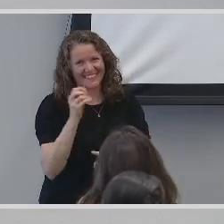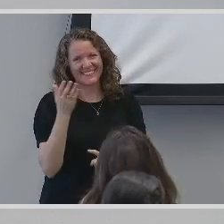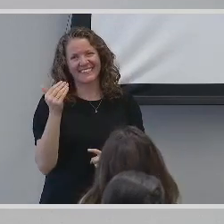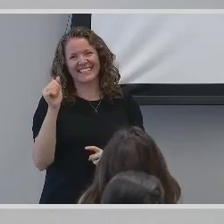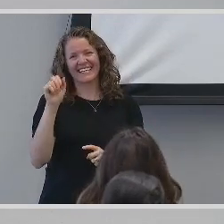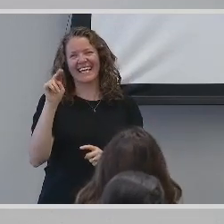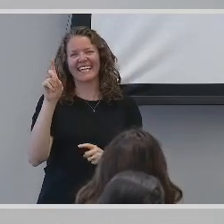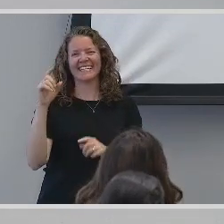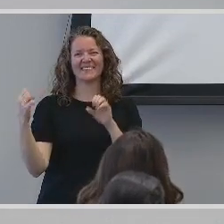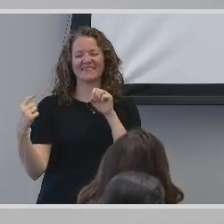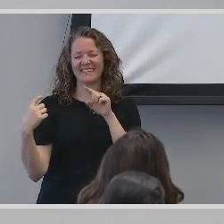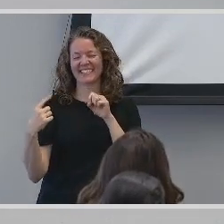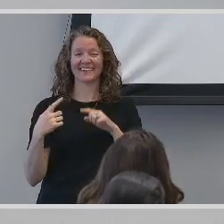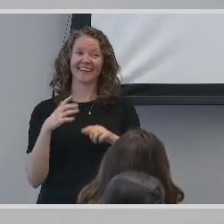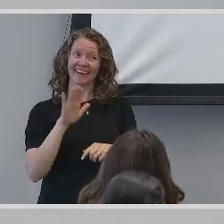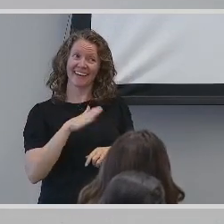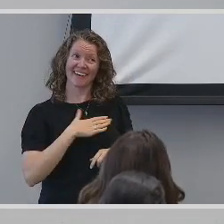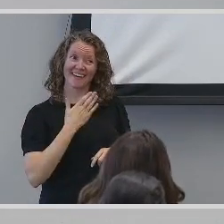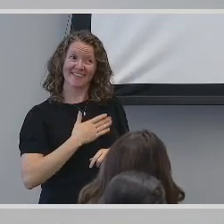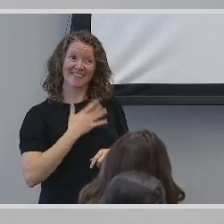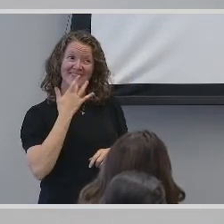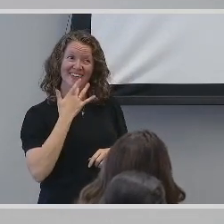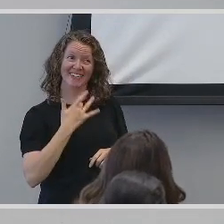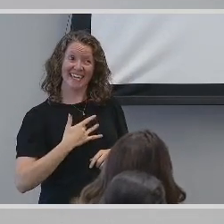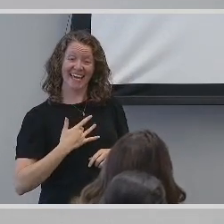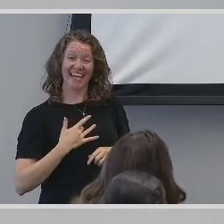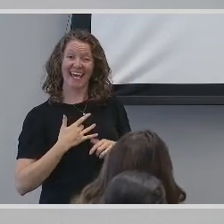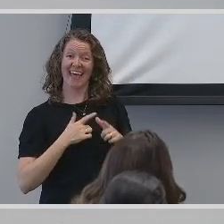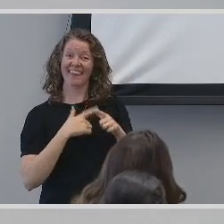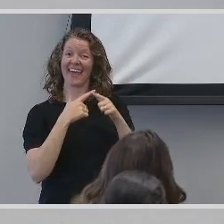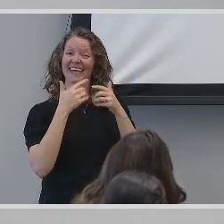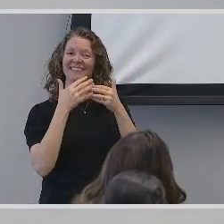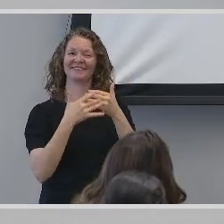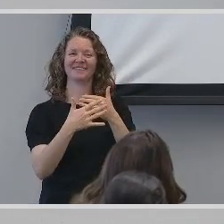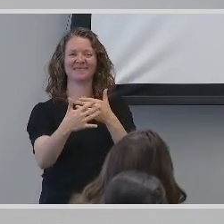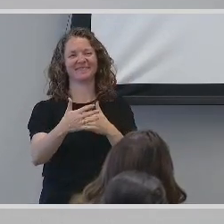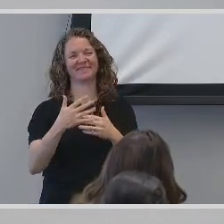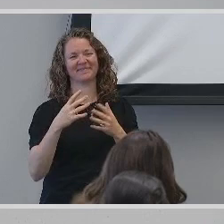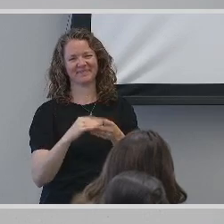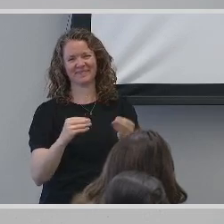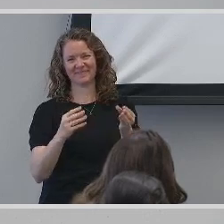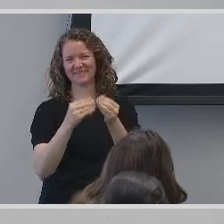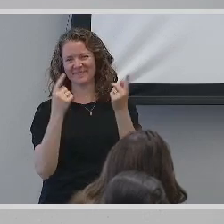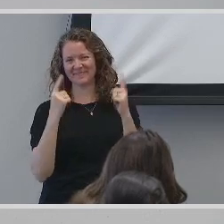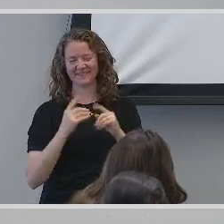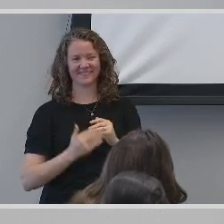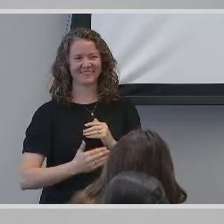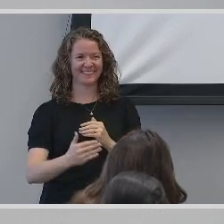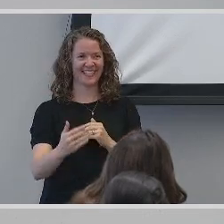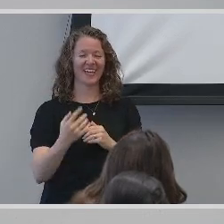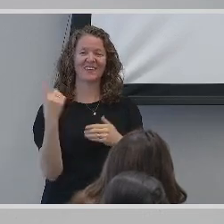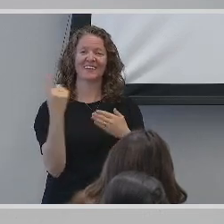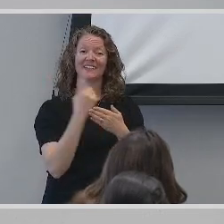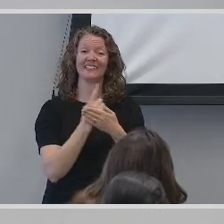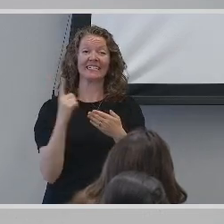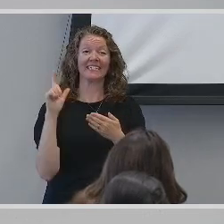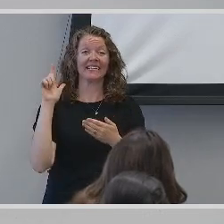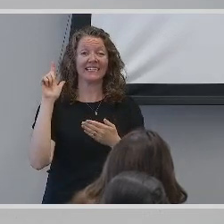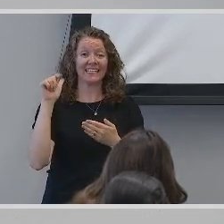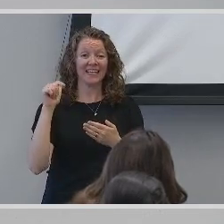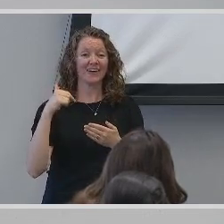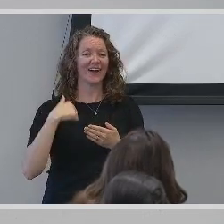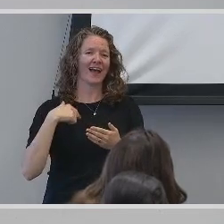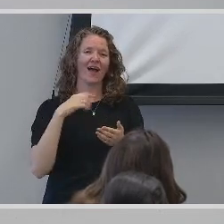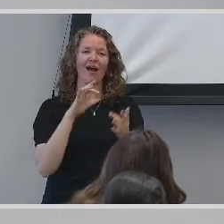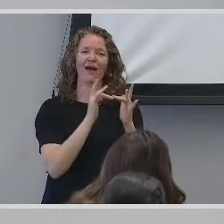Andy messaged me to wish me a happy birthday and the rest, as they say, is history. One week into our reconnection, I deleted all my